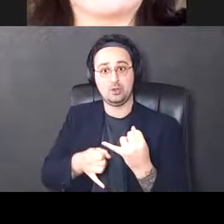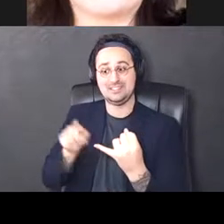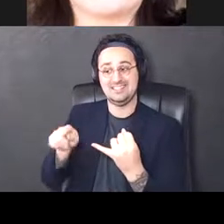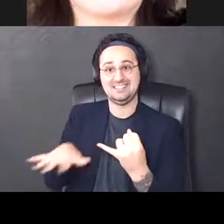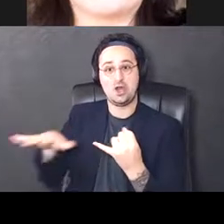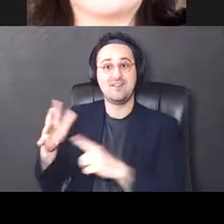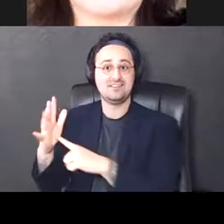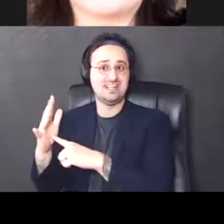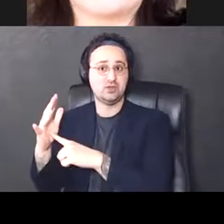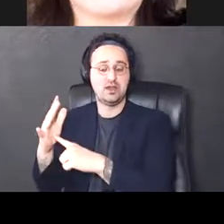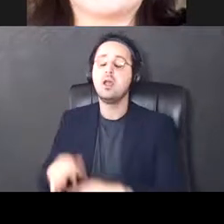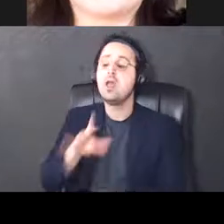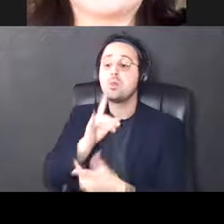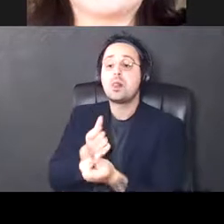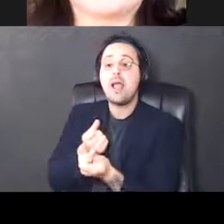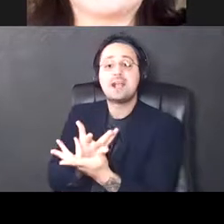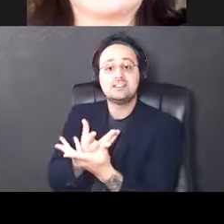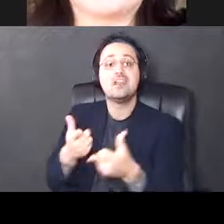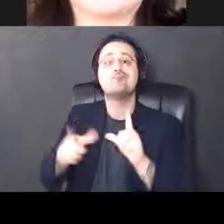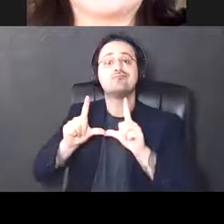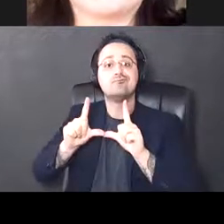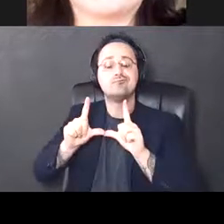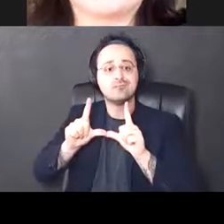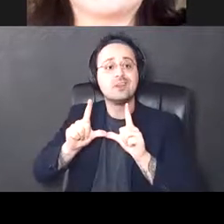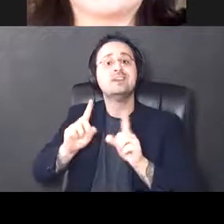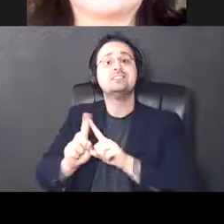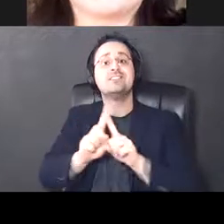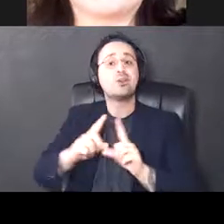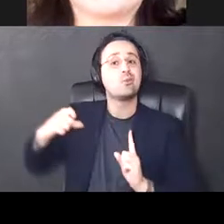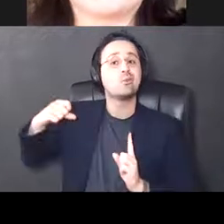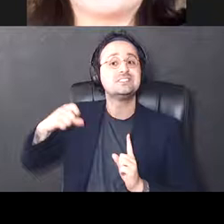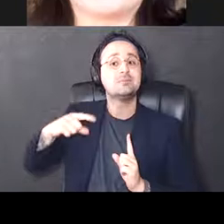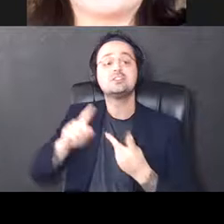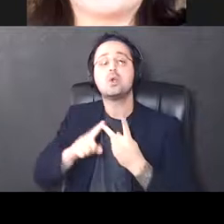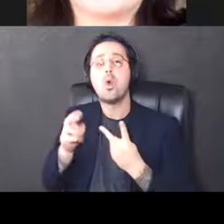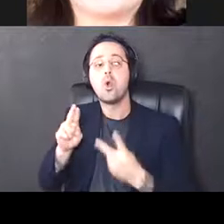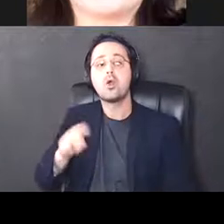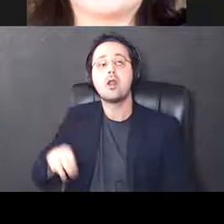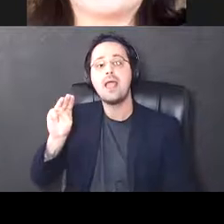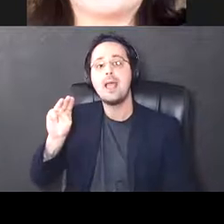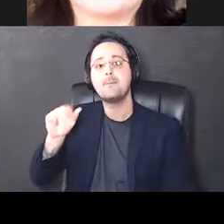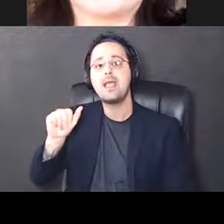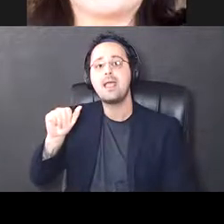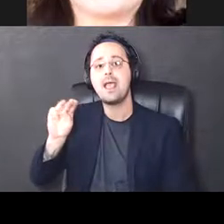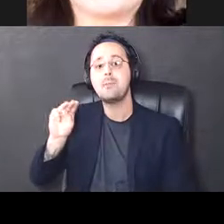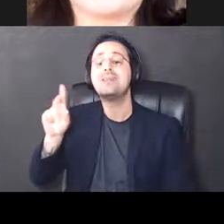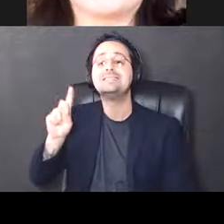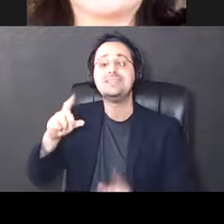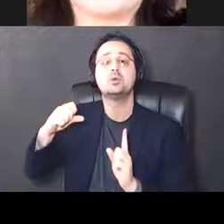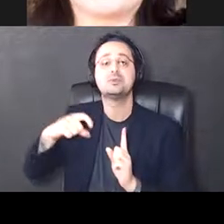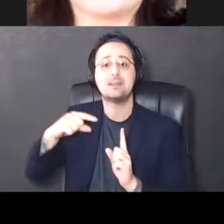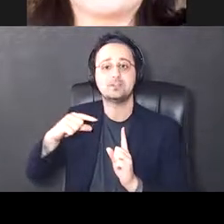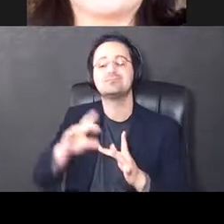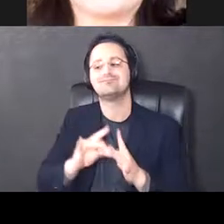dendrite, it will activate either AMPA receptors and or NMDA receptors, which are glutamate receptors. When